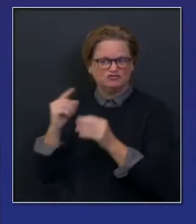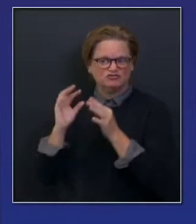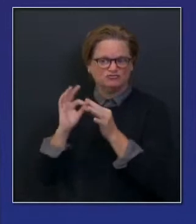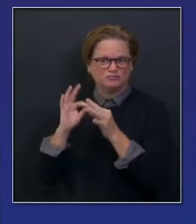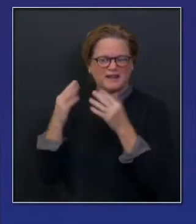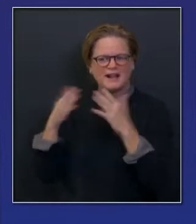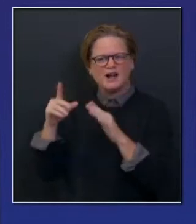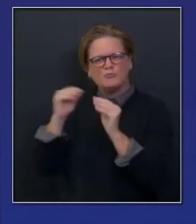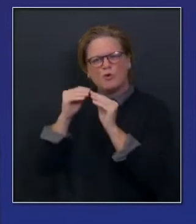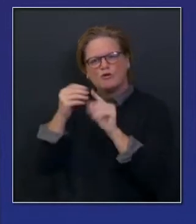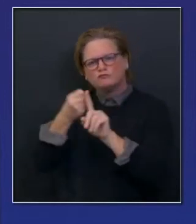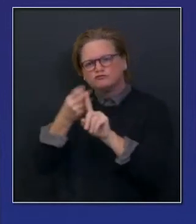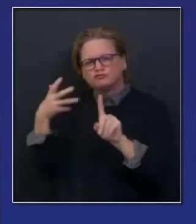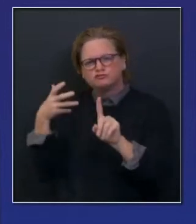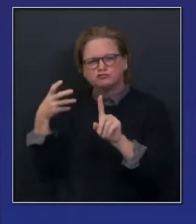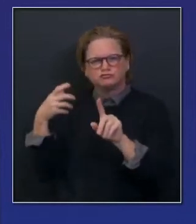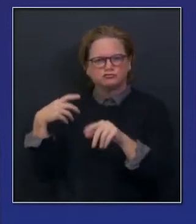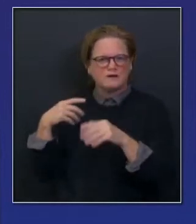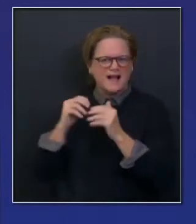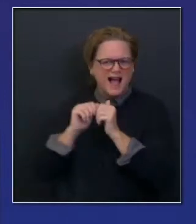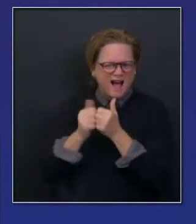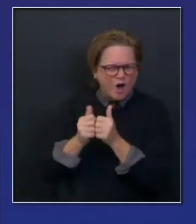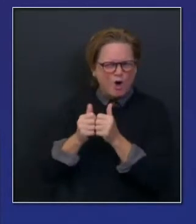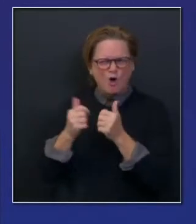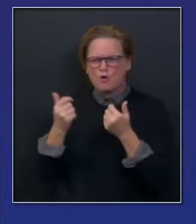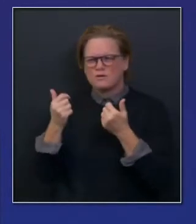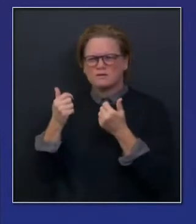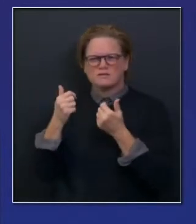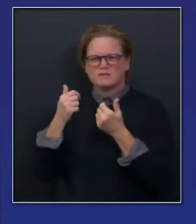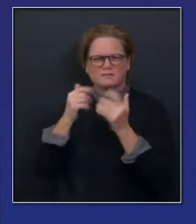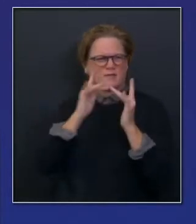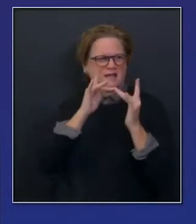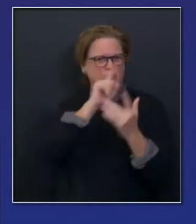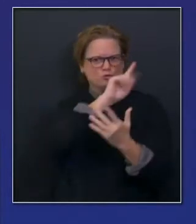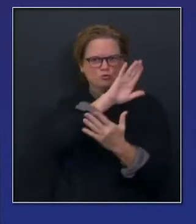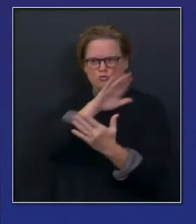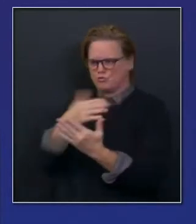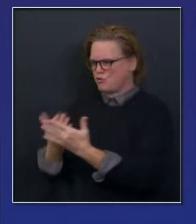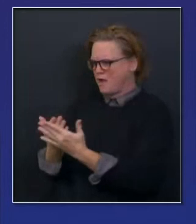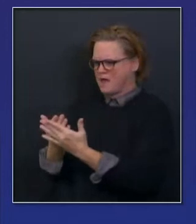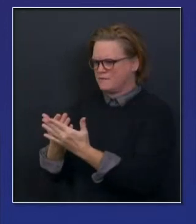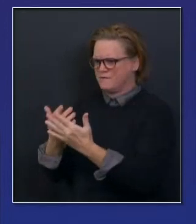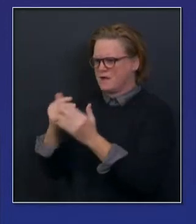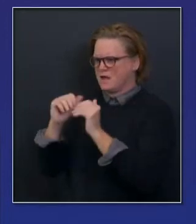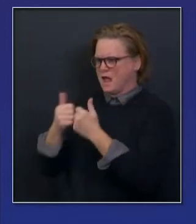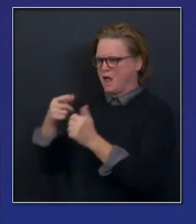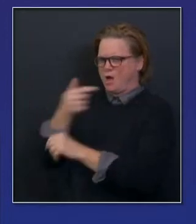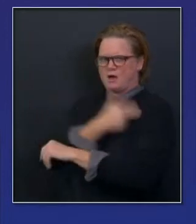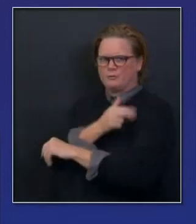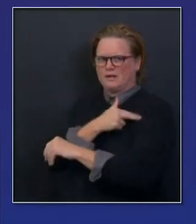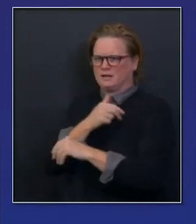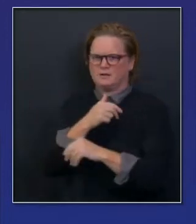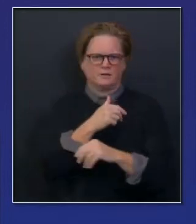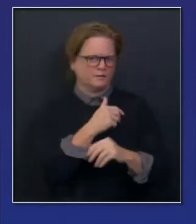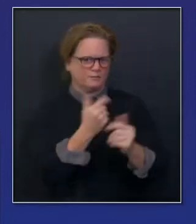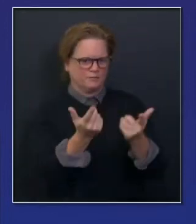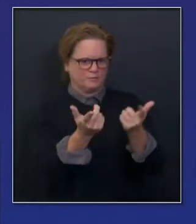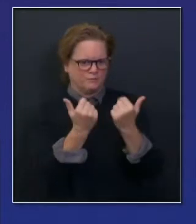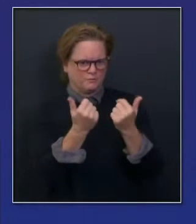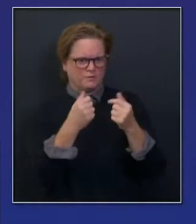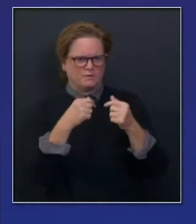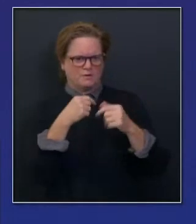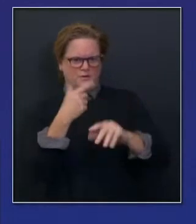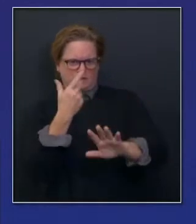comes to us, how we get it to you, and what platform do we do that in terms of the total number of doses that have been administered. And we are very